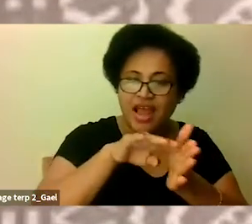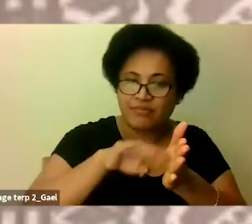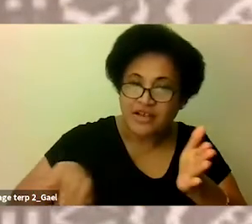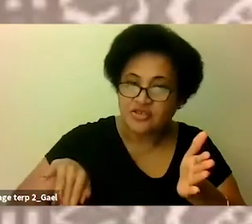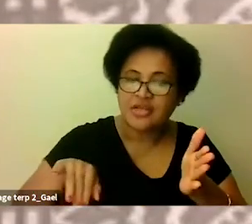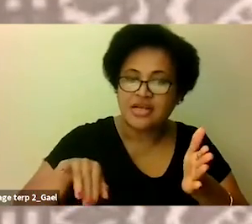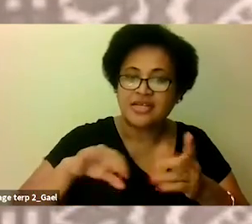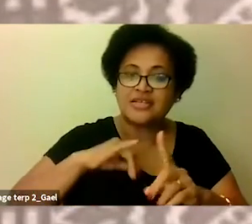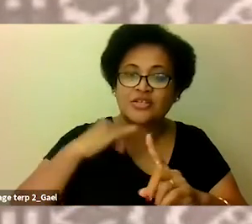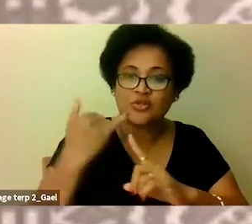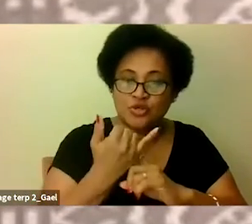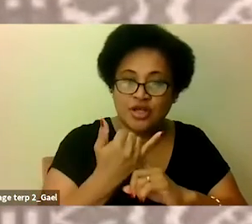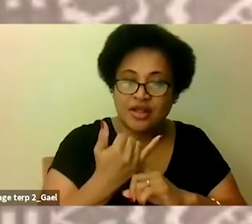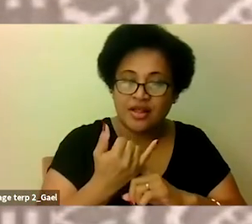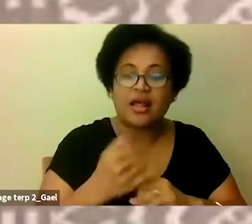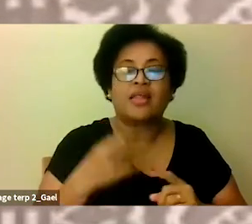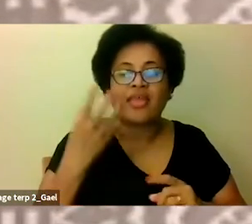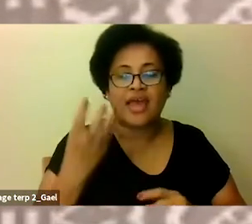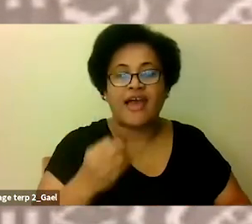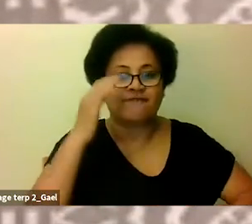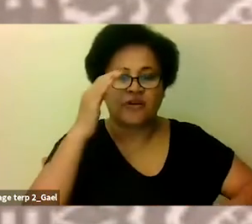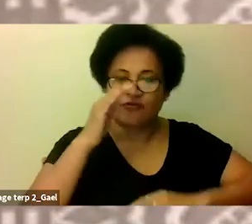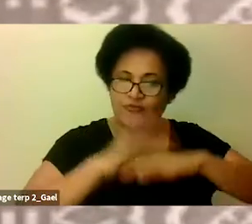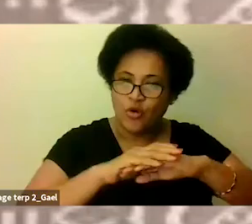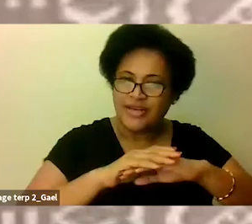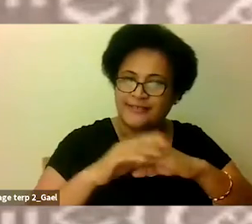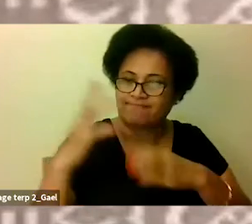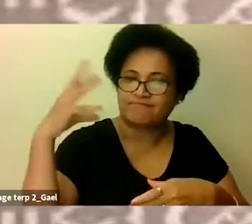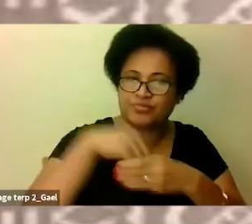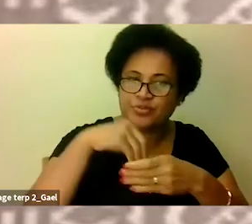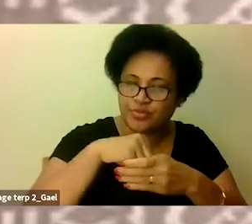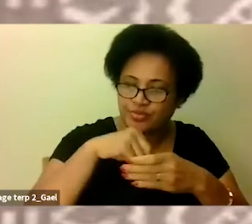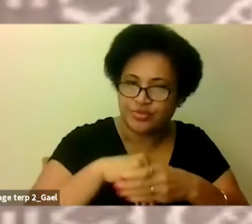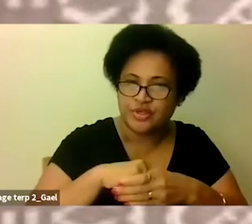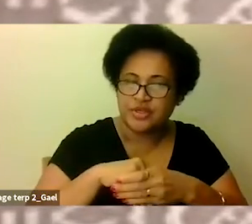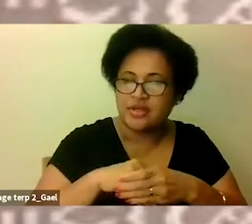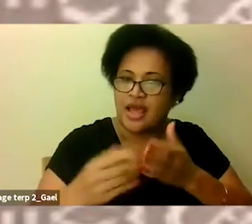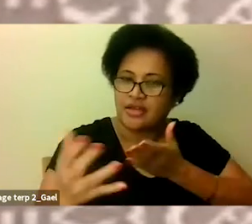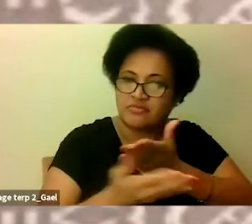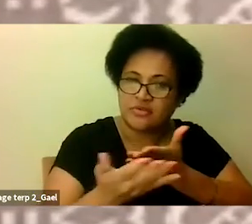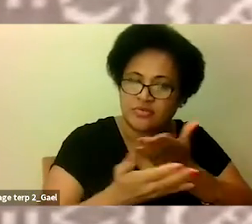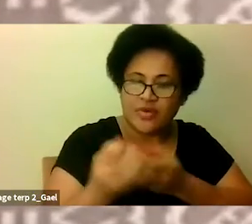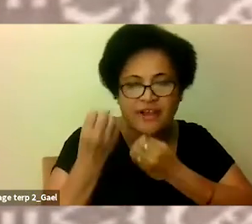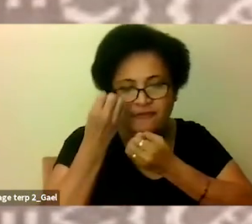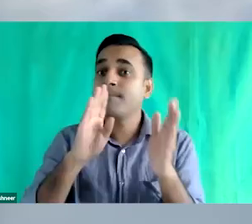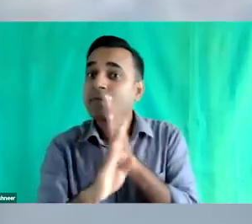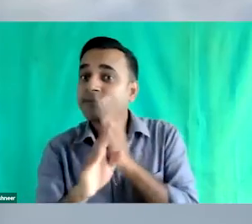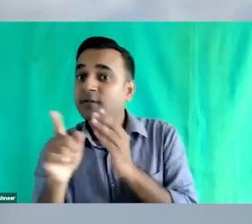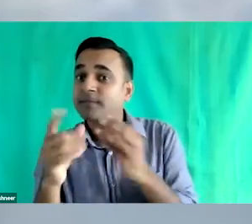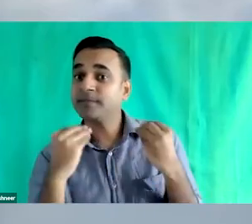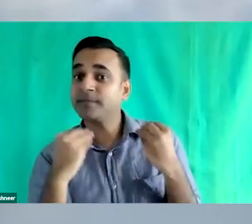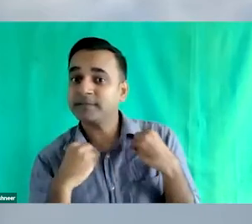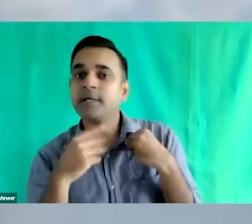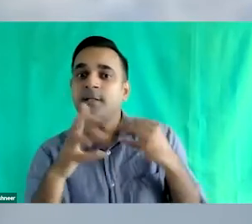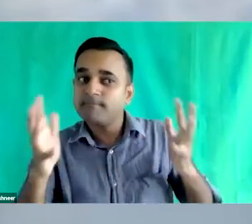are meaningfully consulted and engaged when working to advance the business and human rights agenda. It